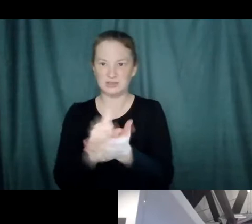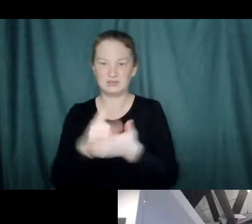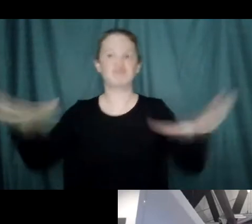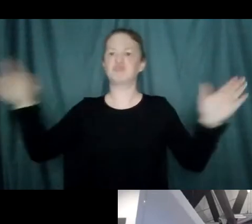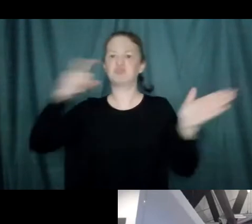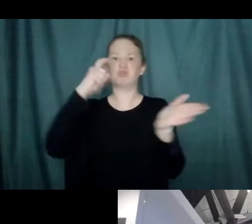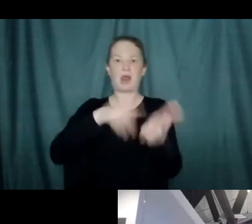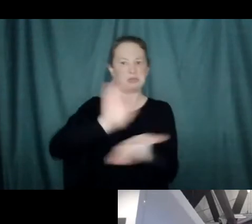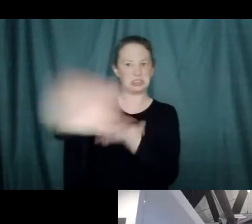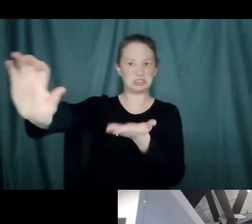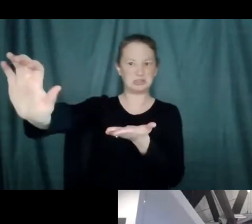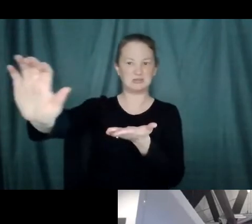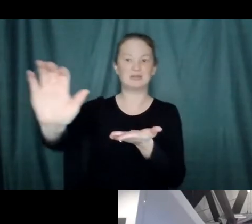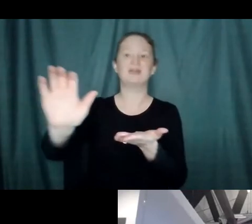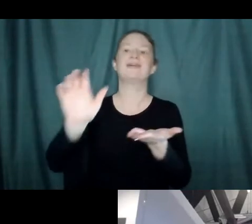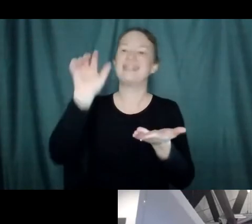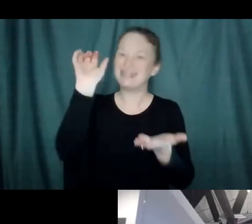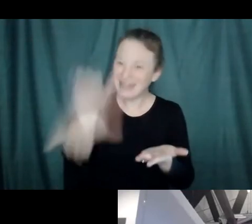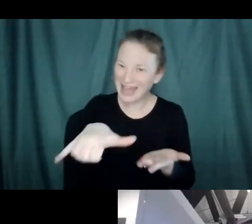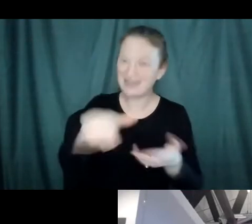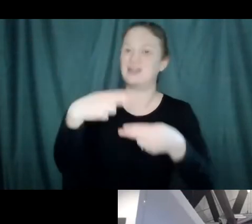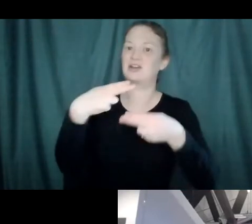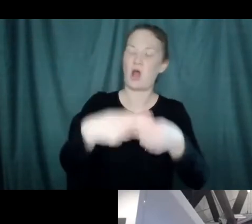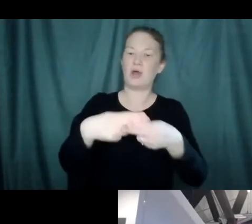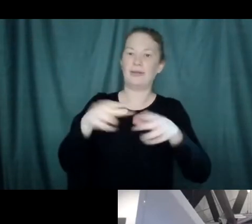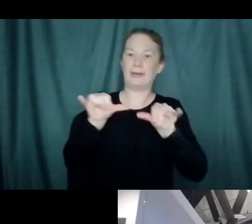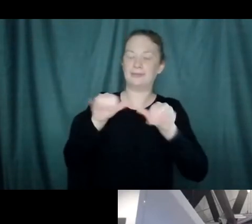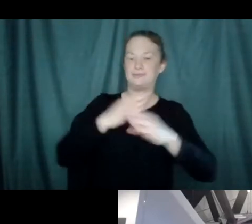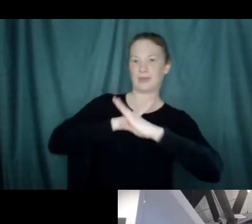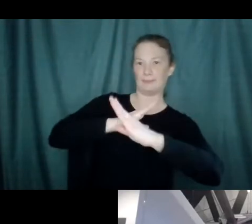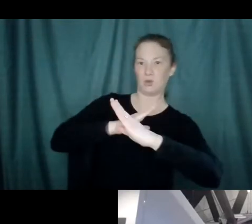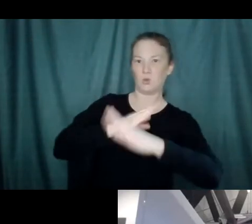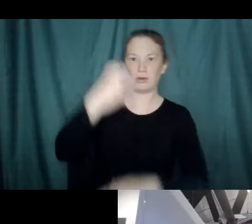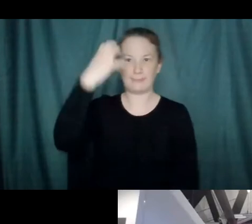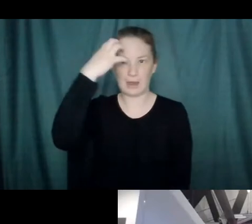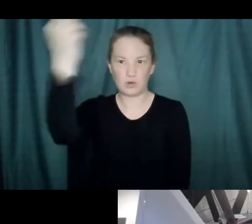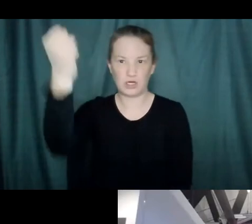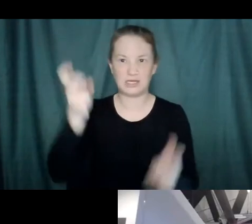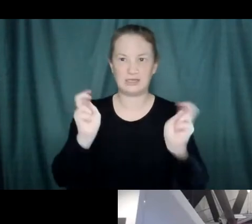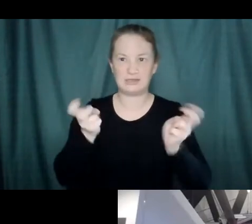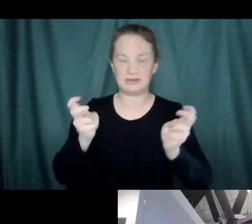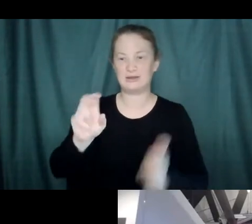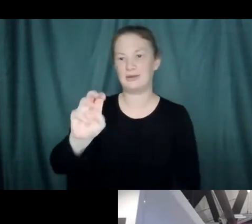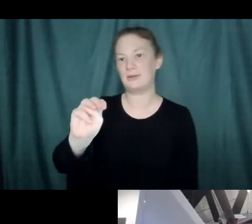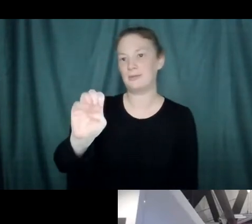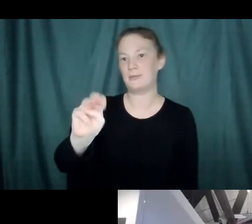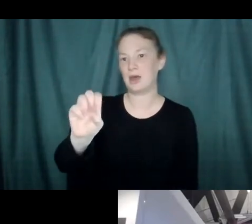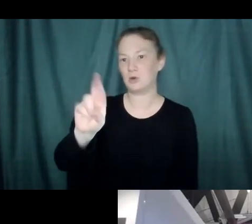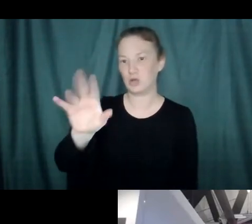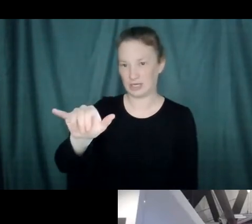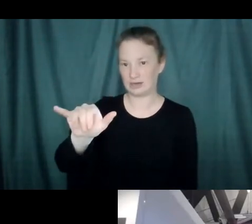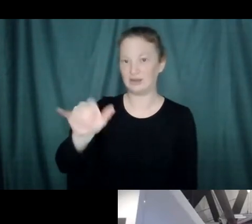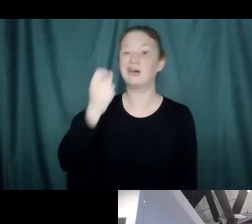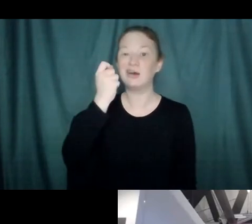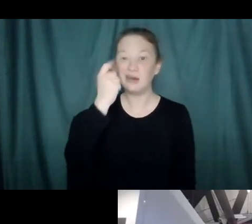And so that's what we call immune memory. And you only get that when your immune system has